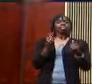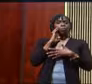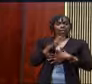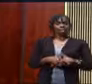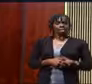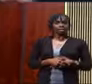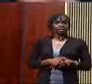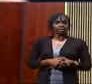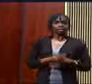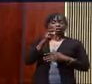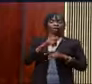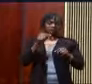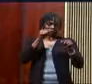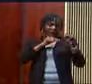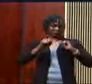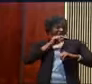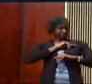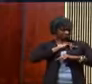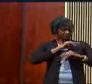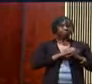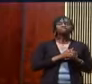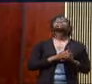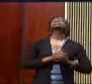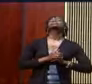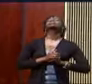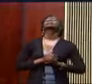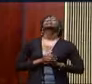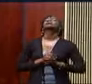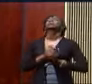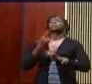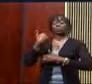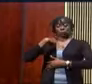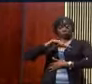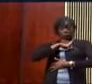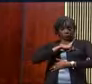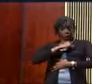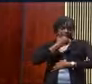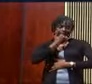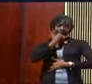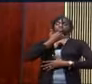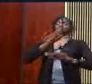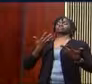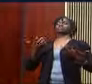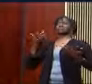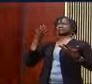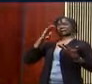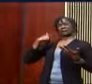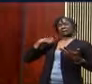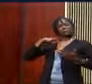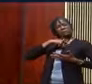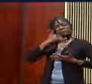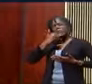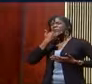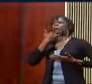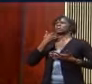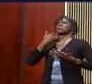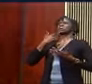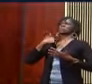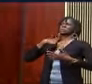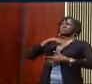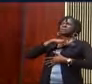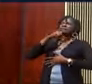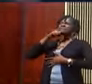does. He says, God, we're in this predicament because of our own mess. We've messed up. We've let you down.